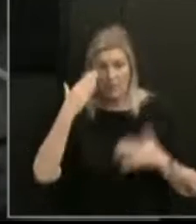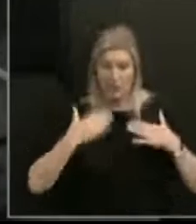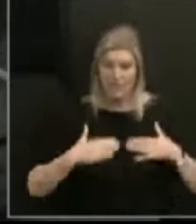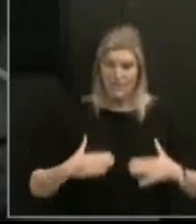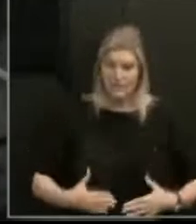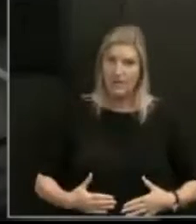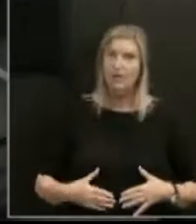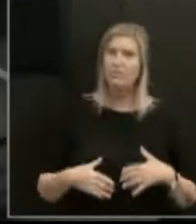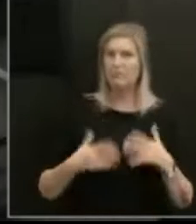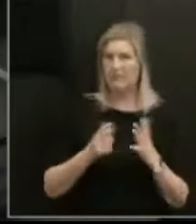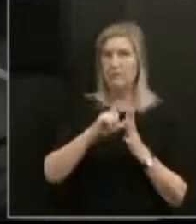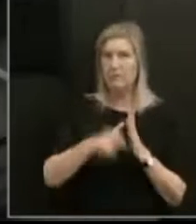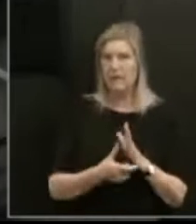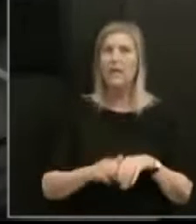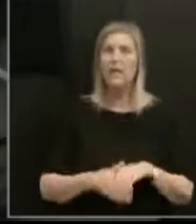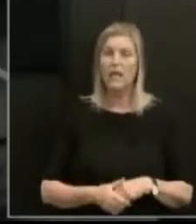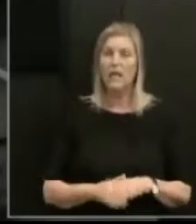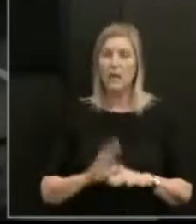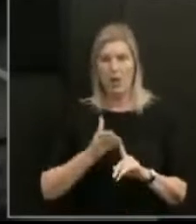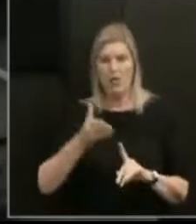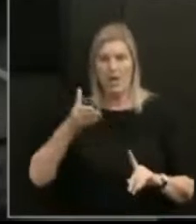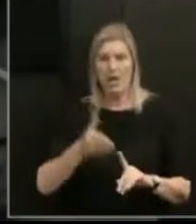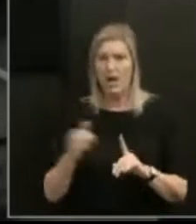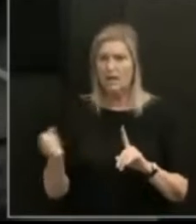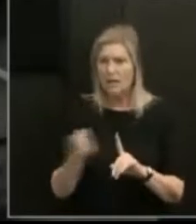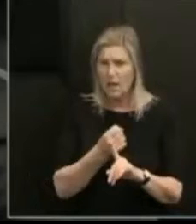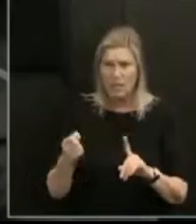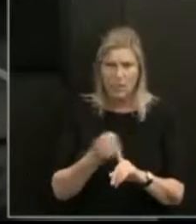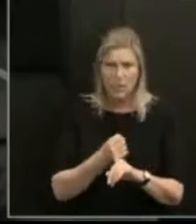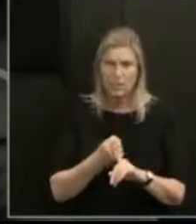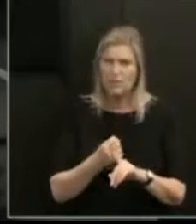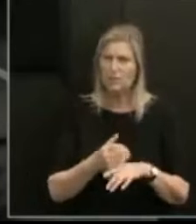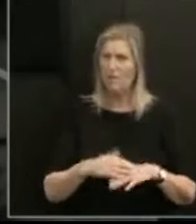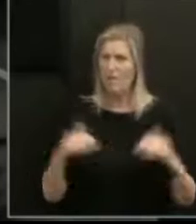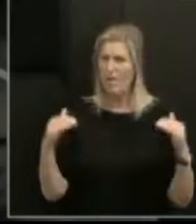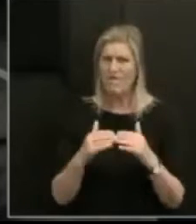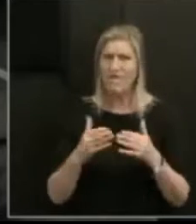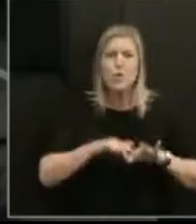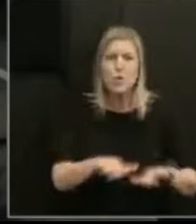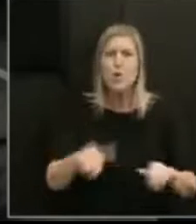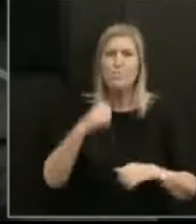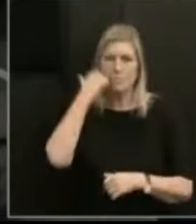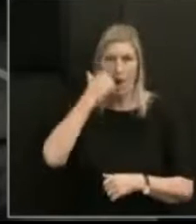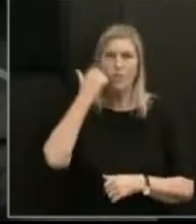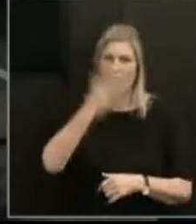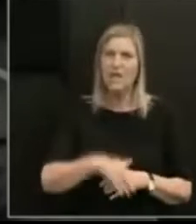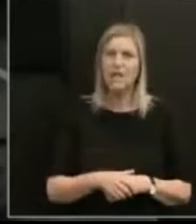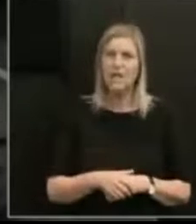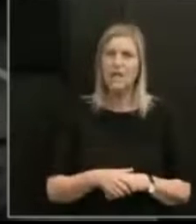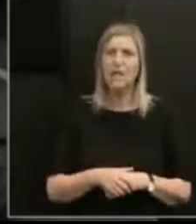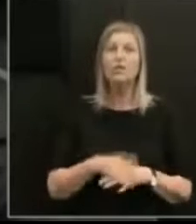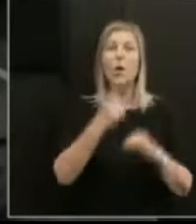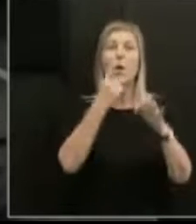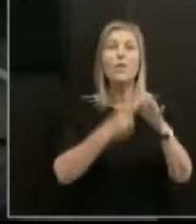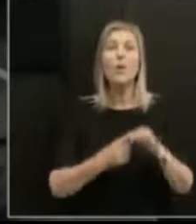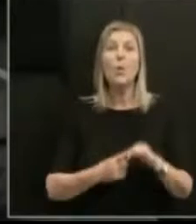impairment. We recognise the burden of abuse has fallen disproportionately on Māori. The inquiry will assist